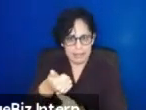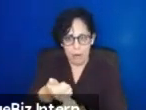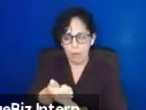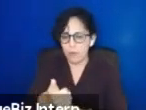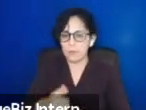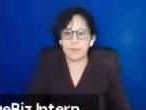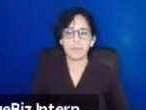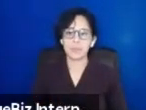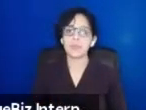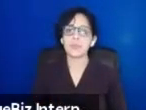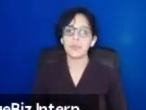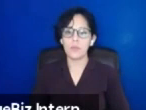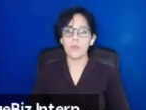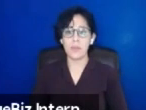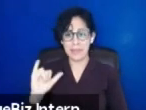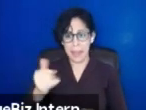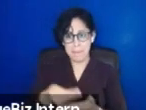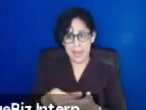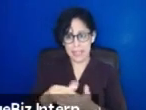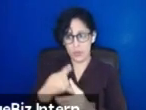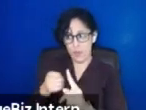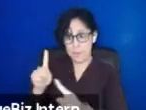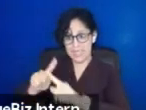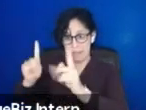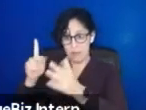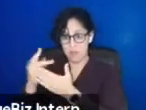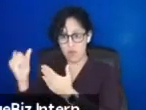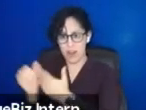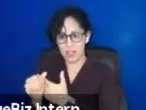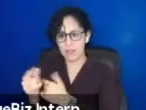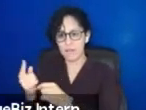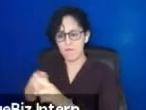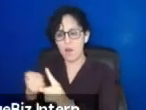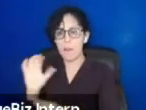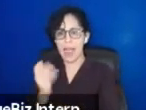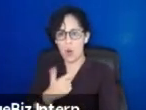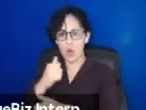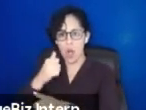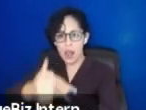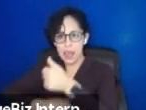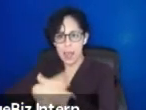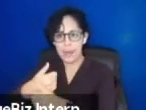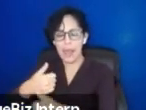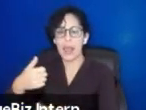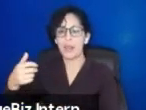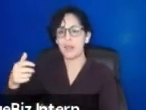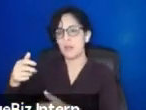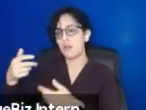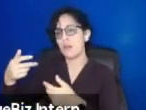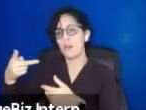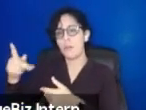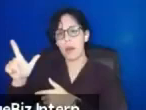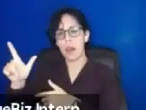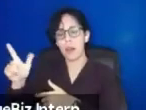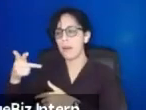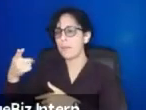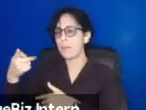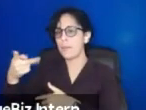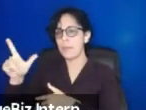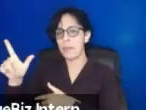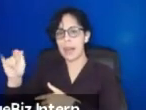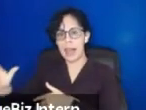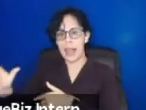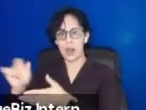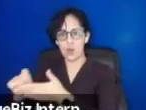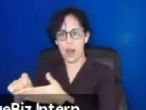that funding was from a totally different project. It was from our alumni playwrights fund. Um, but it was because she was a